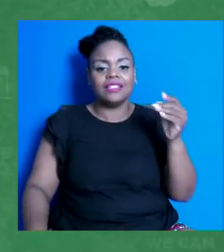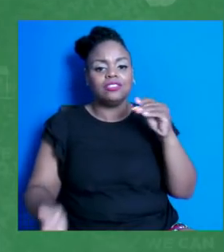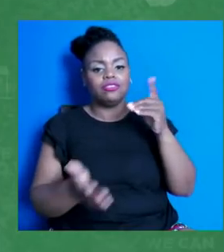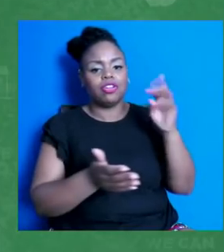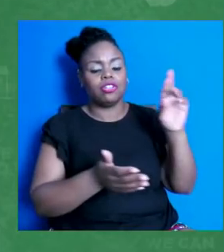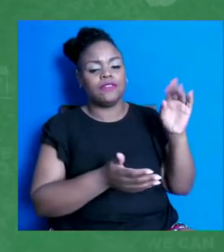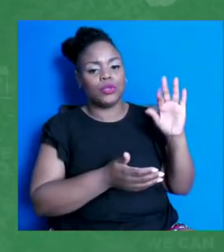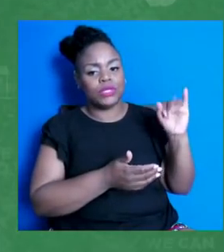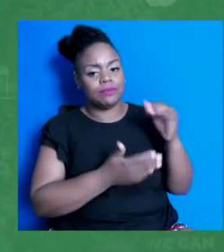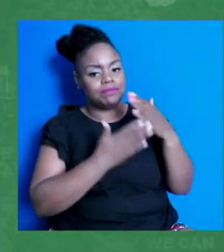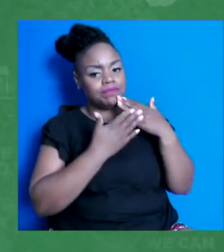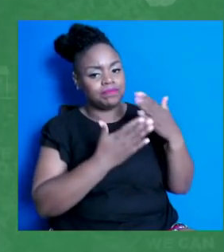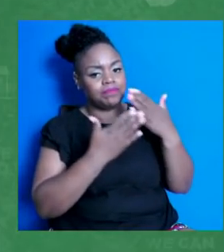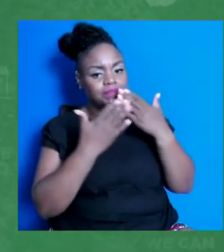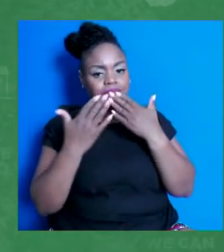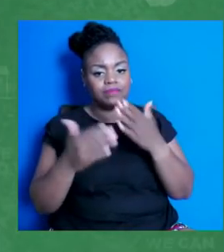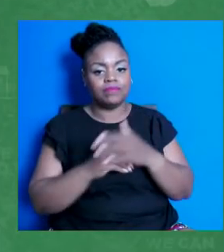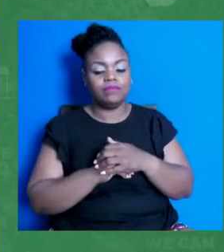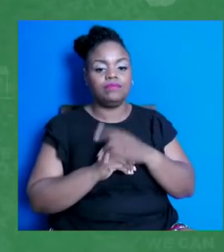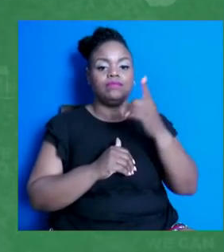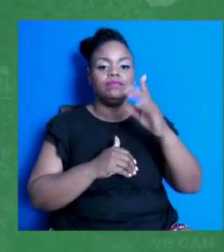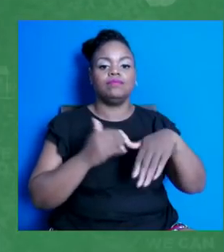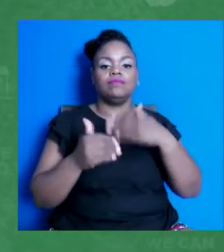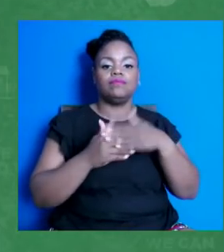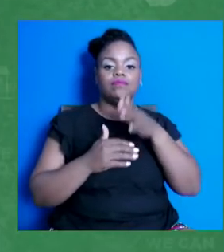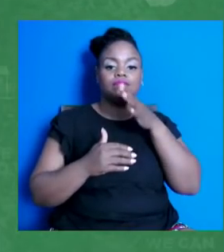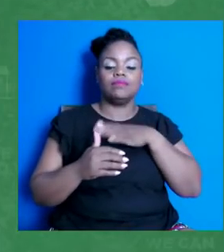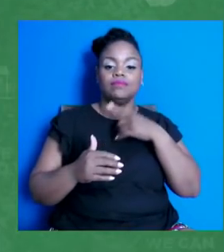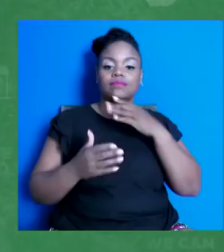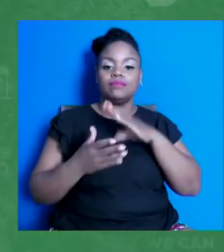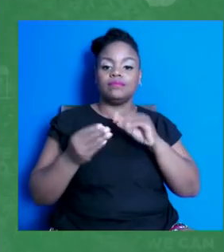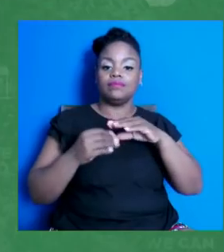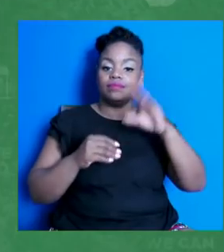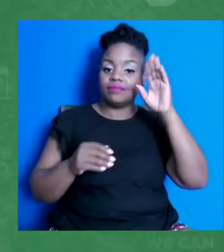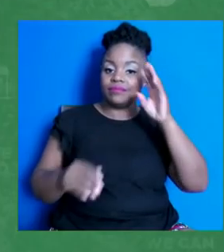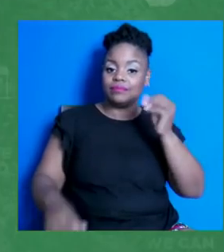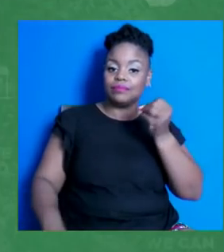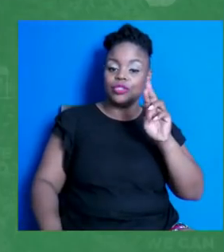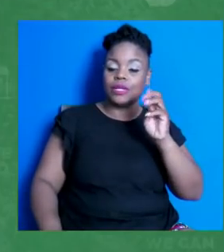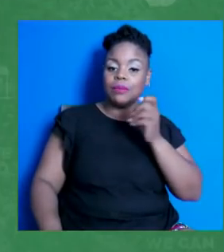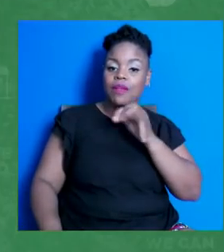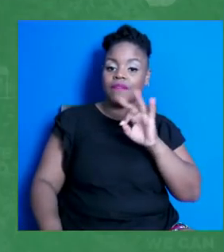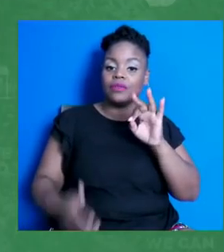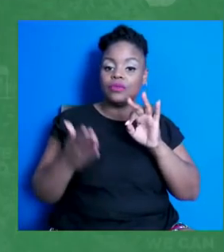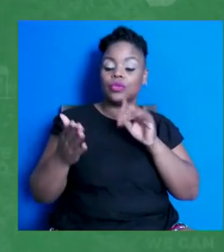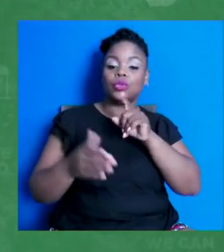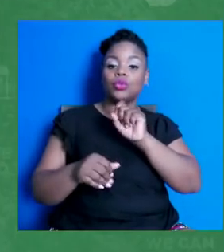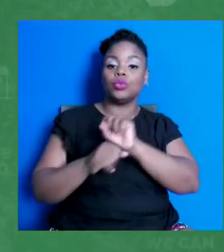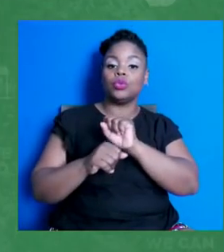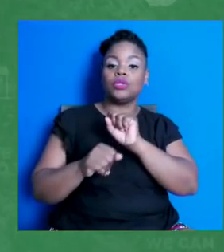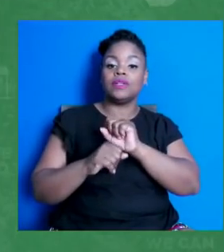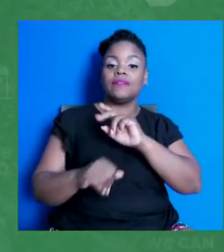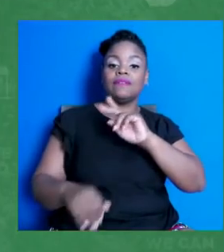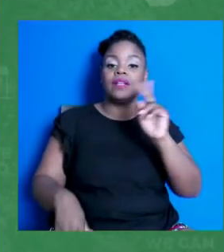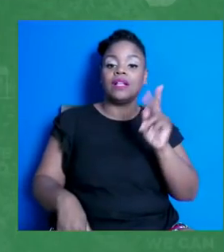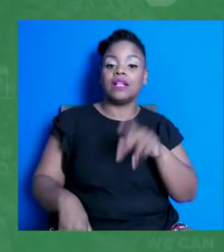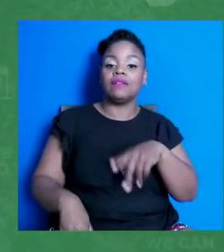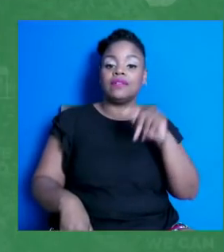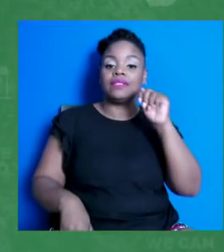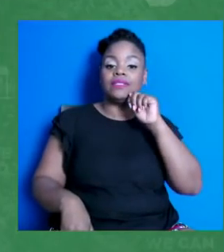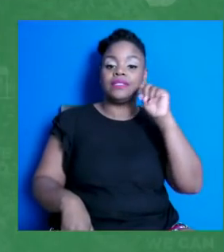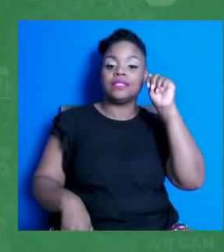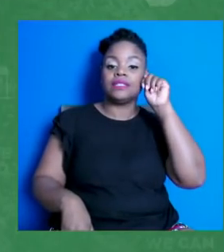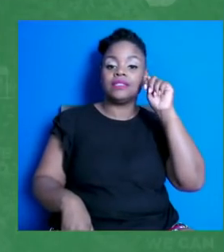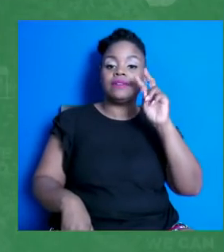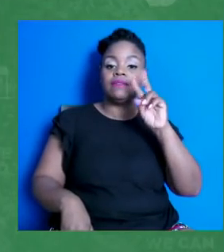I am doing great. How are you, Mr. Amhoff? Good. So you're working as a Philly Teen Vax Ambassador. So thank you for that. And